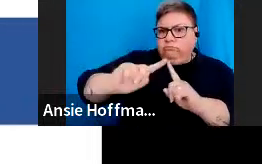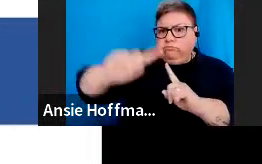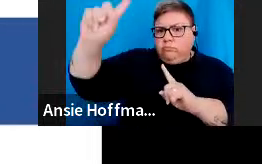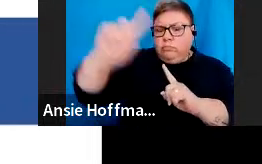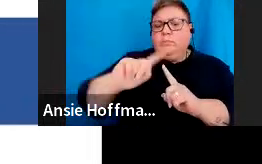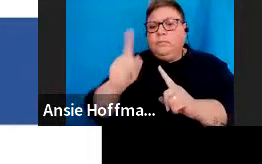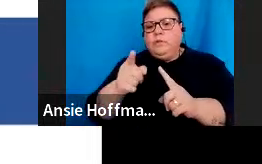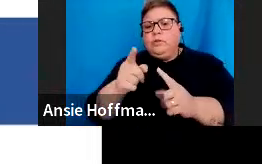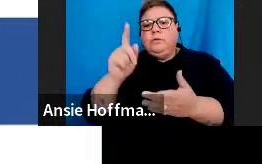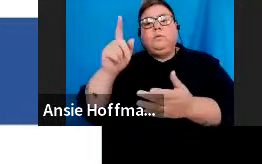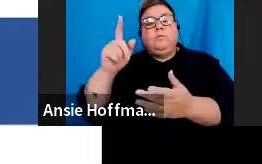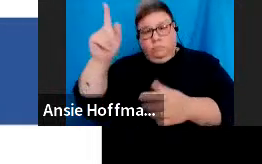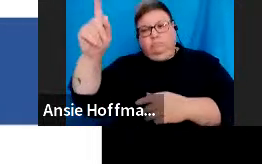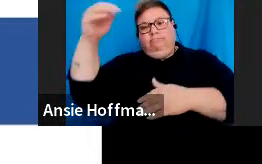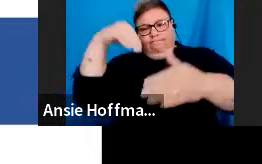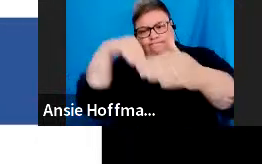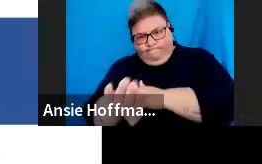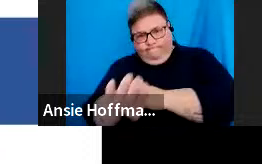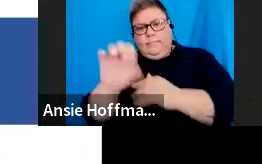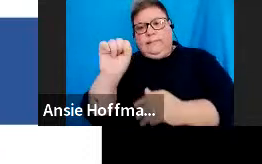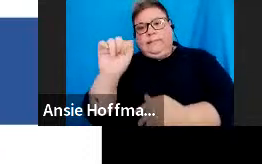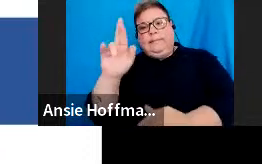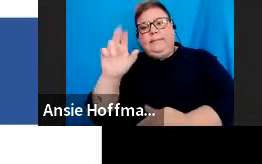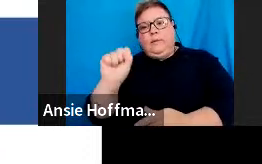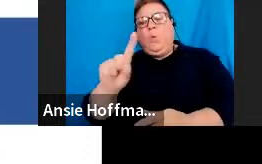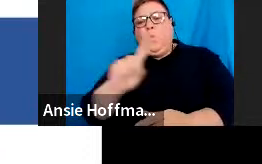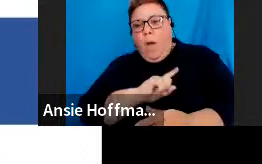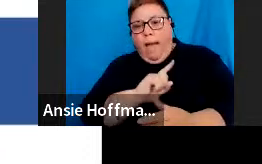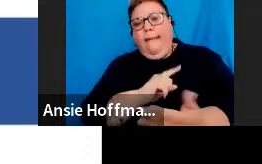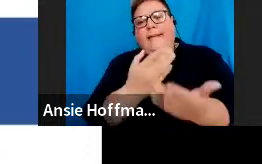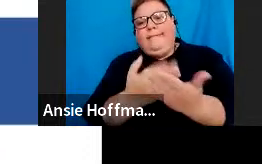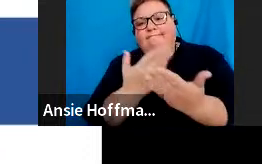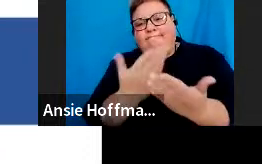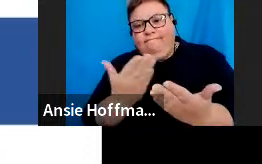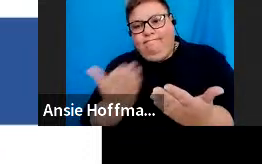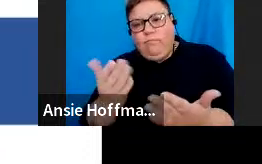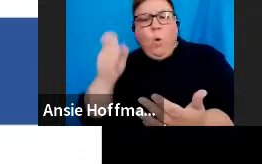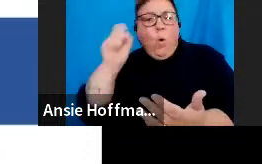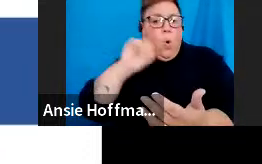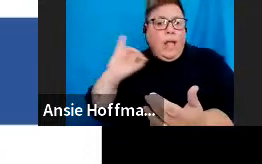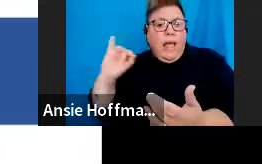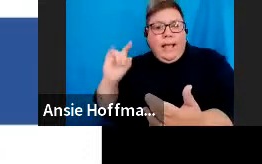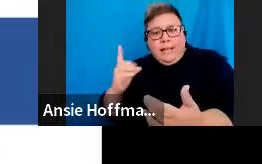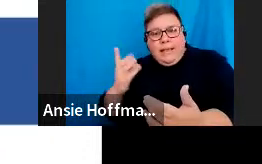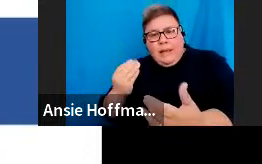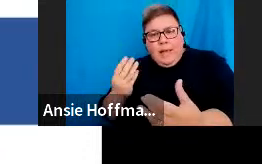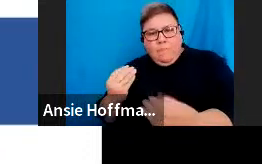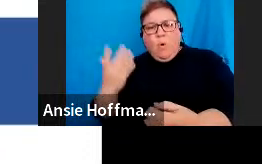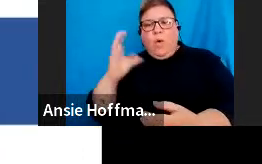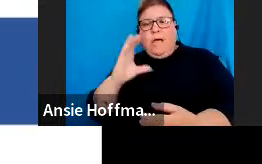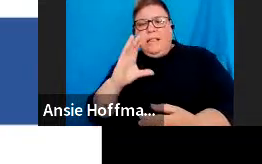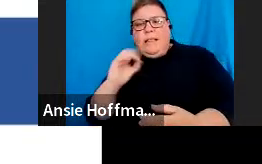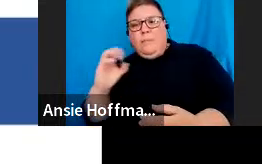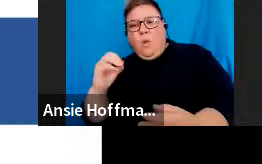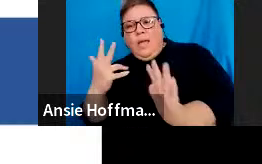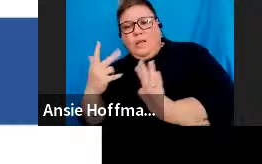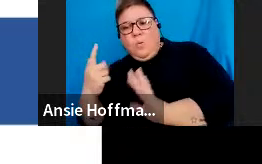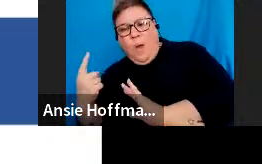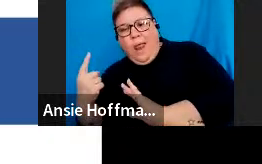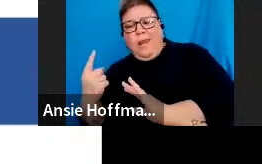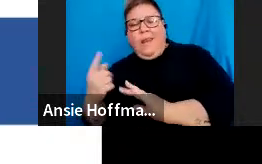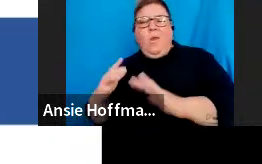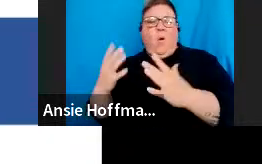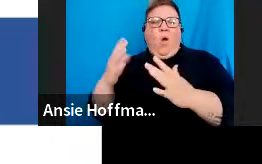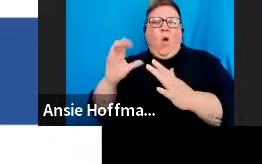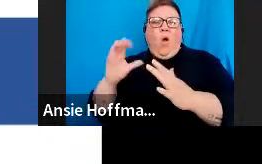manual interventions from SAS. Why? Because there's old ID numbers. Sometimes it's that 001 or 002, but that